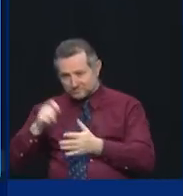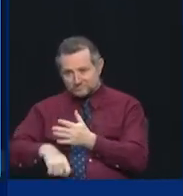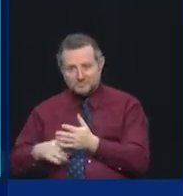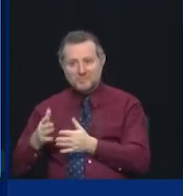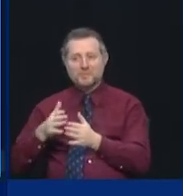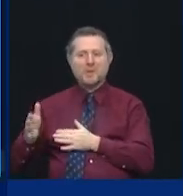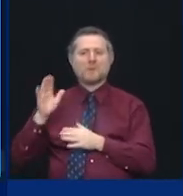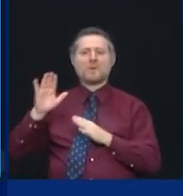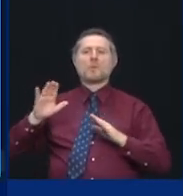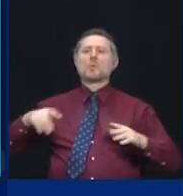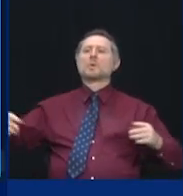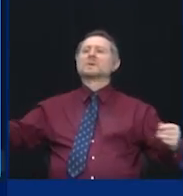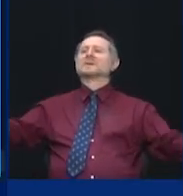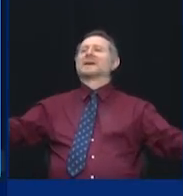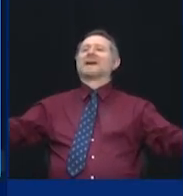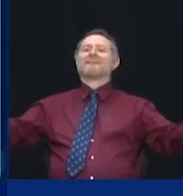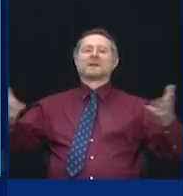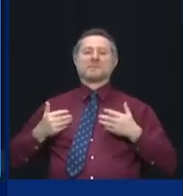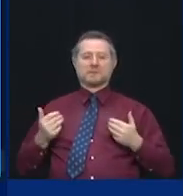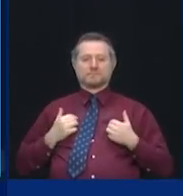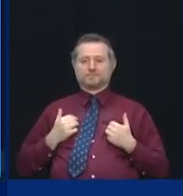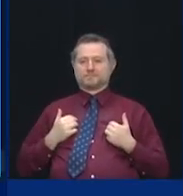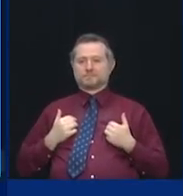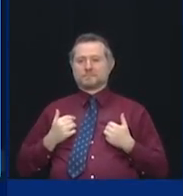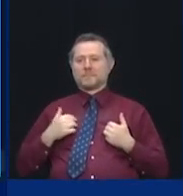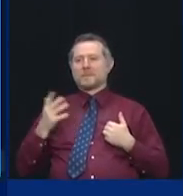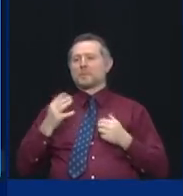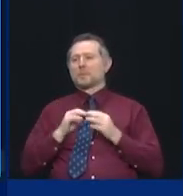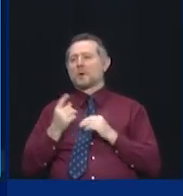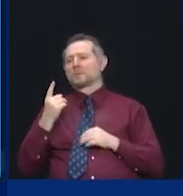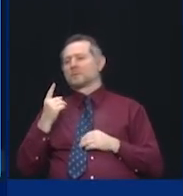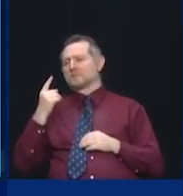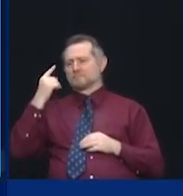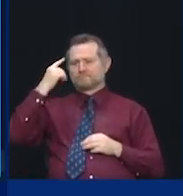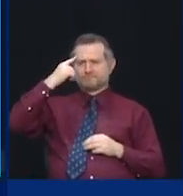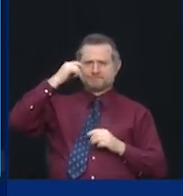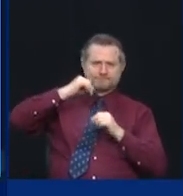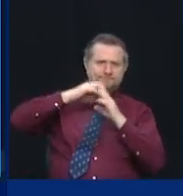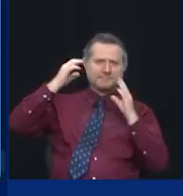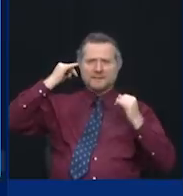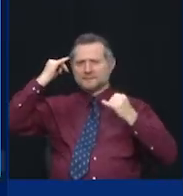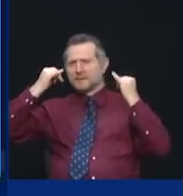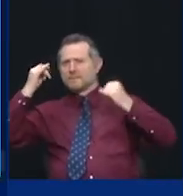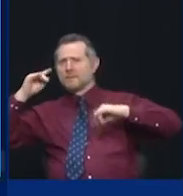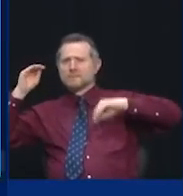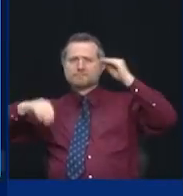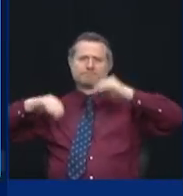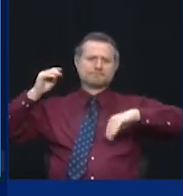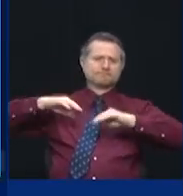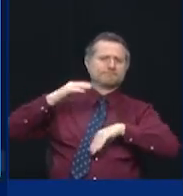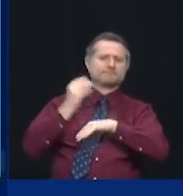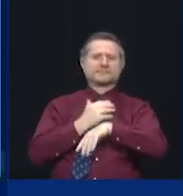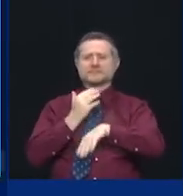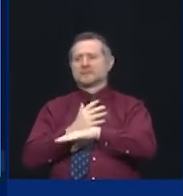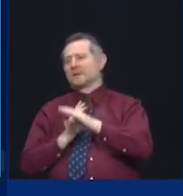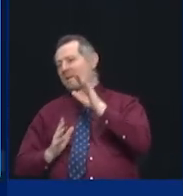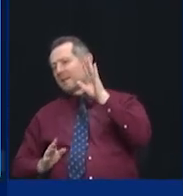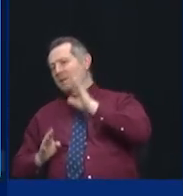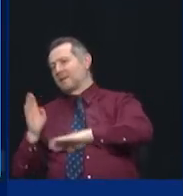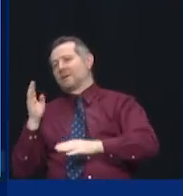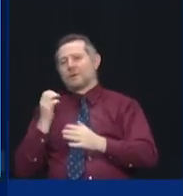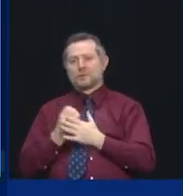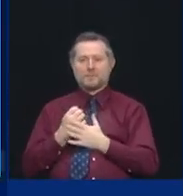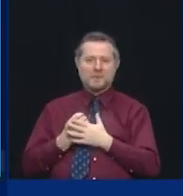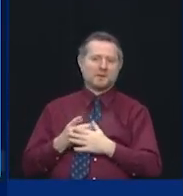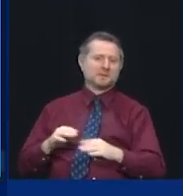us what your best ideas are to build an economy for all. And if they're smart